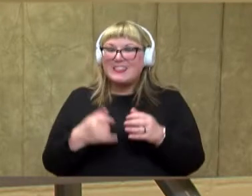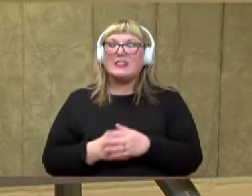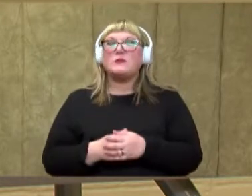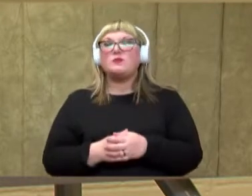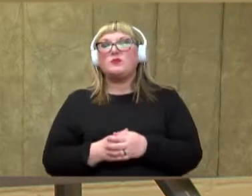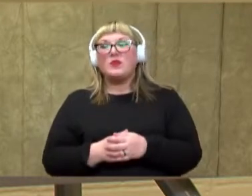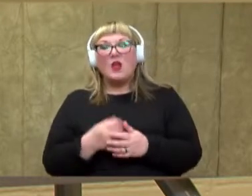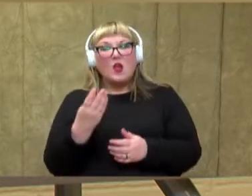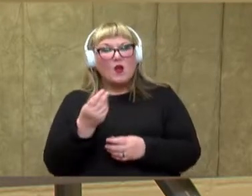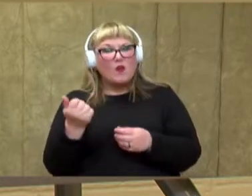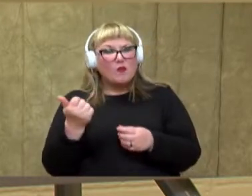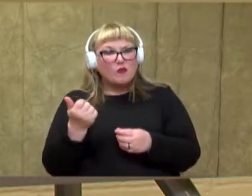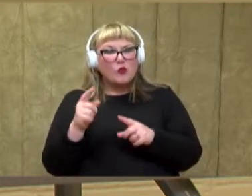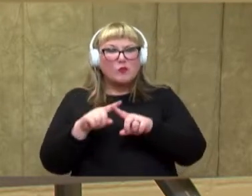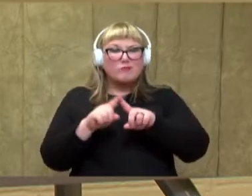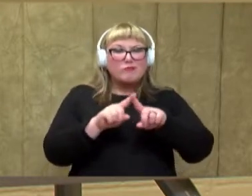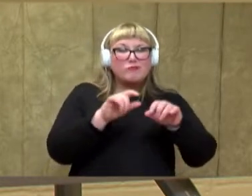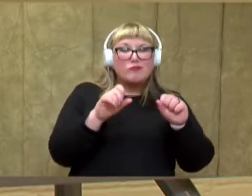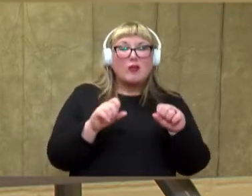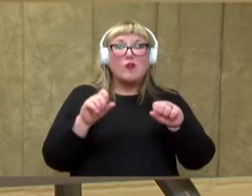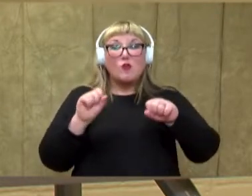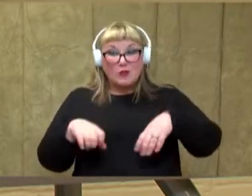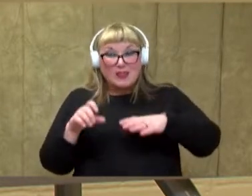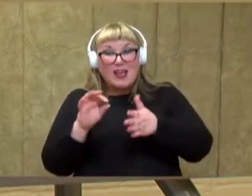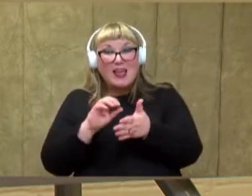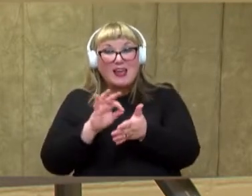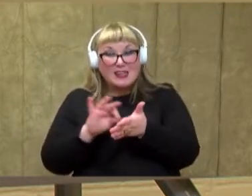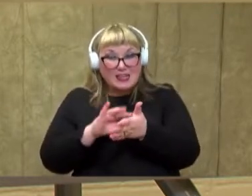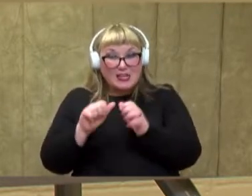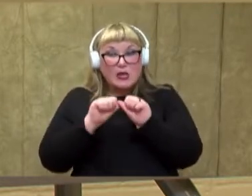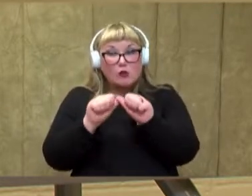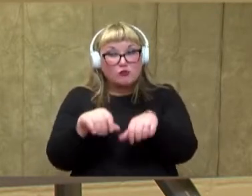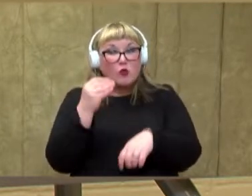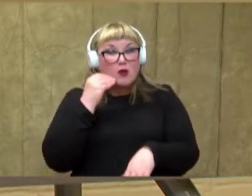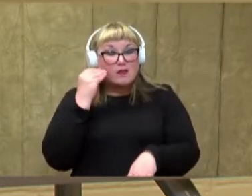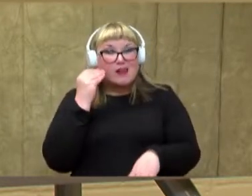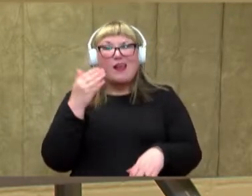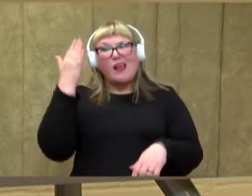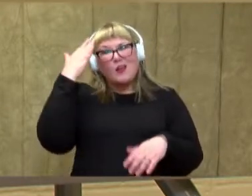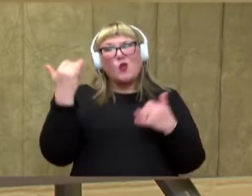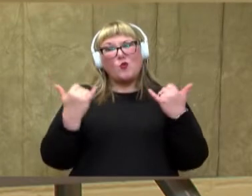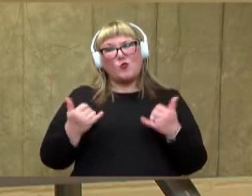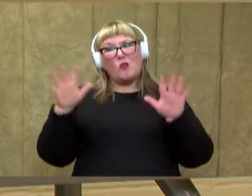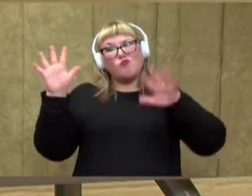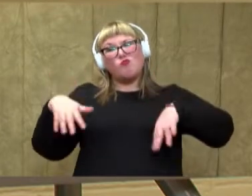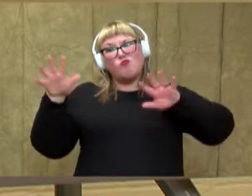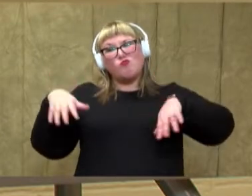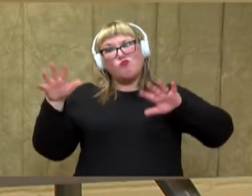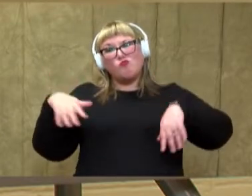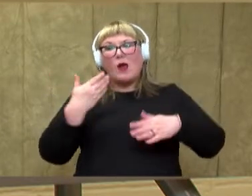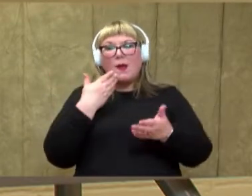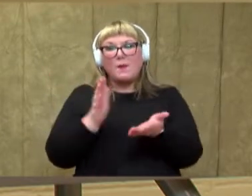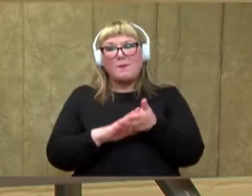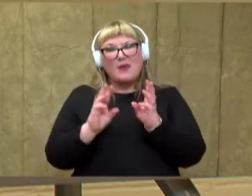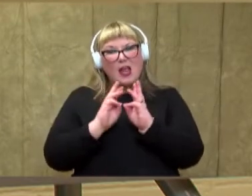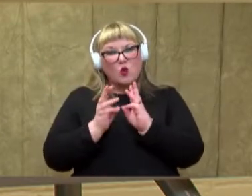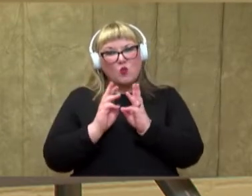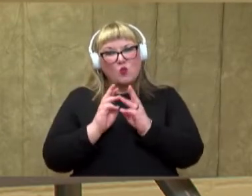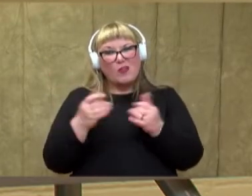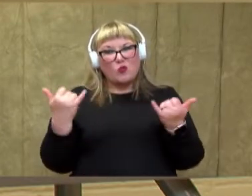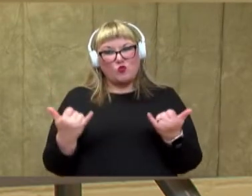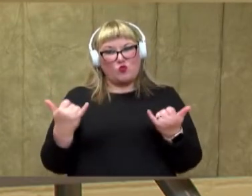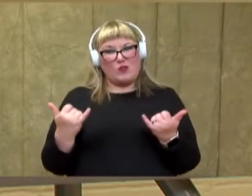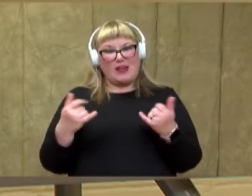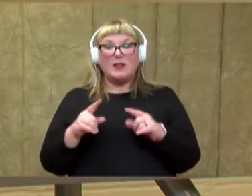ways to practice counting on at home. I know today is going to be a rainy day and some bad weather. So hopefully